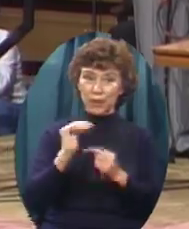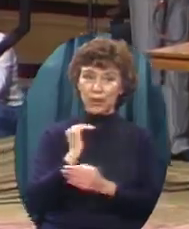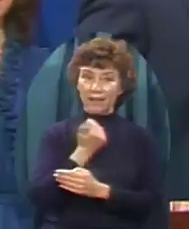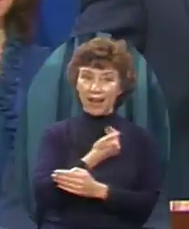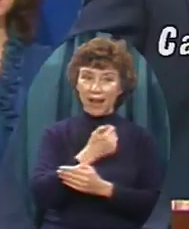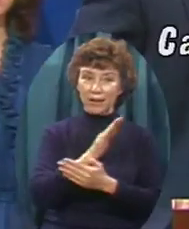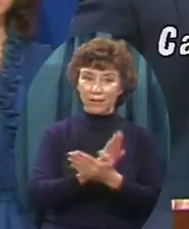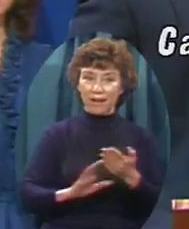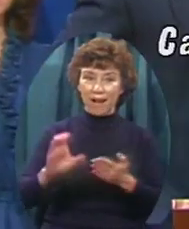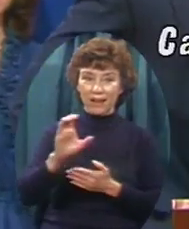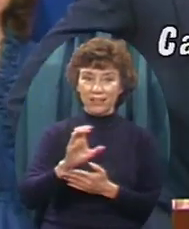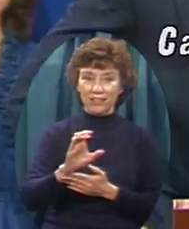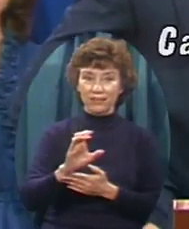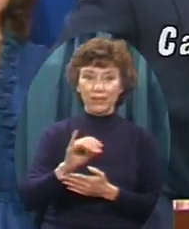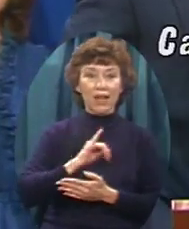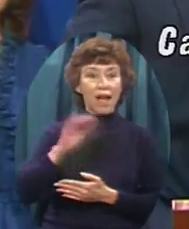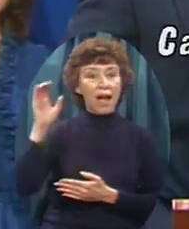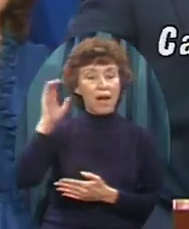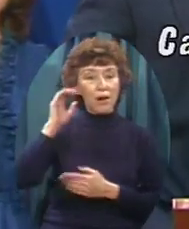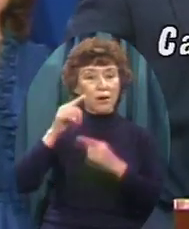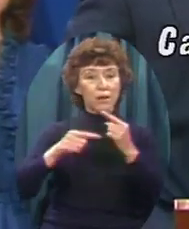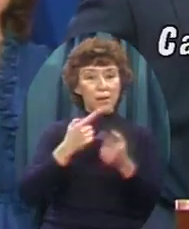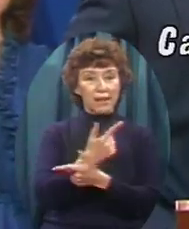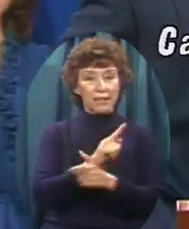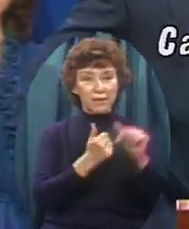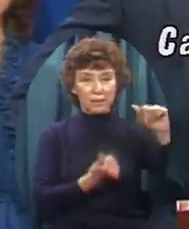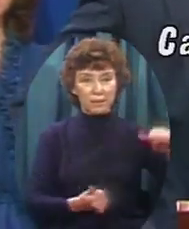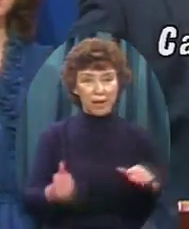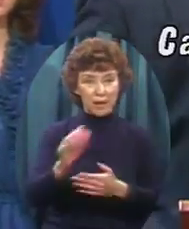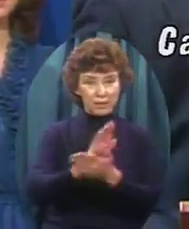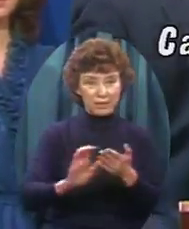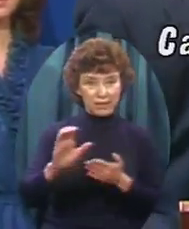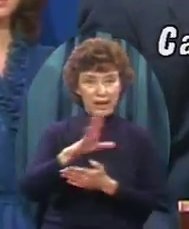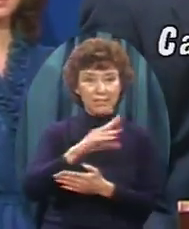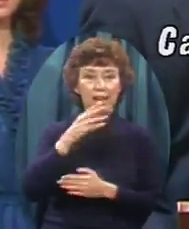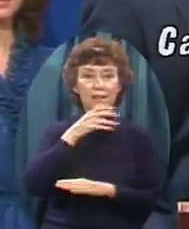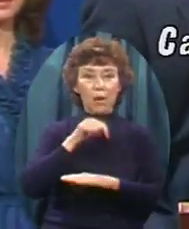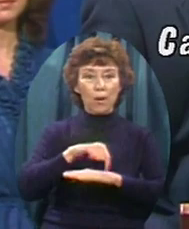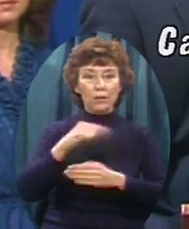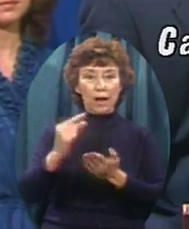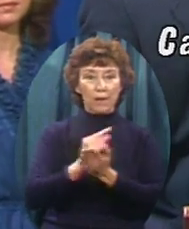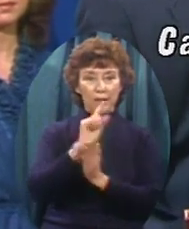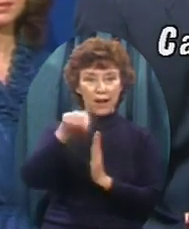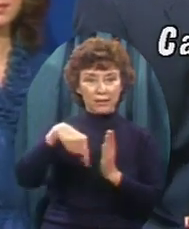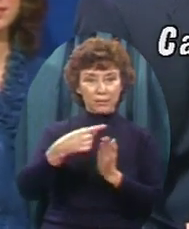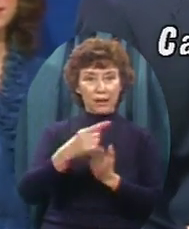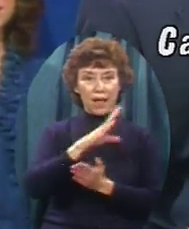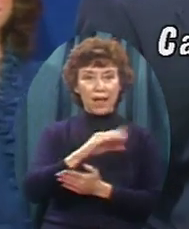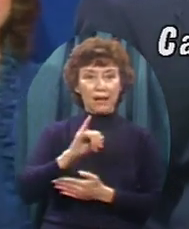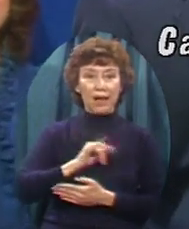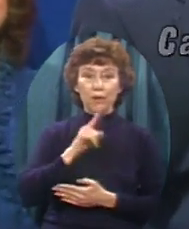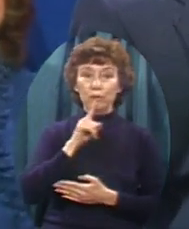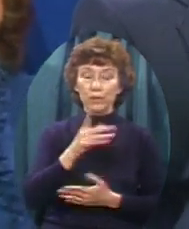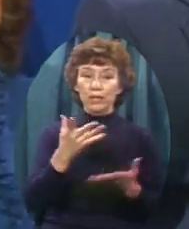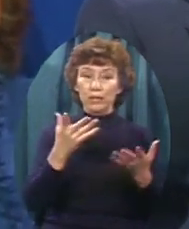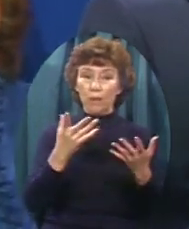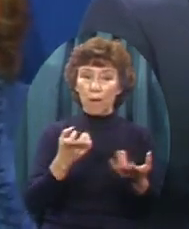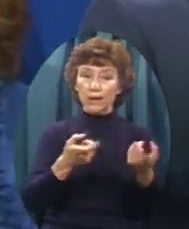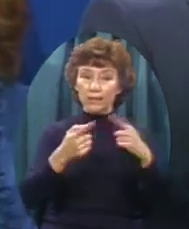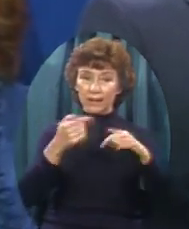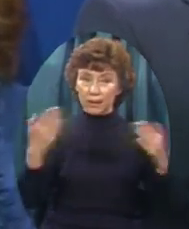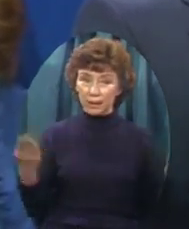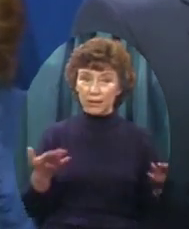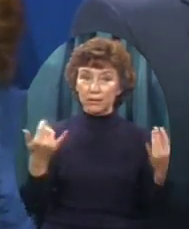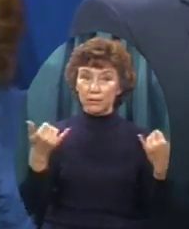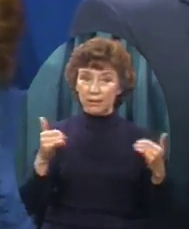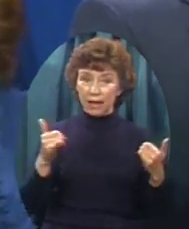College I heard about Liberty Baptist College Dr. Falwell in the old time gospel hour And I really just wanted to come to Liberty To play college football